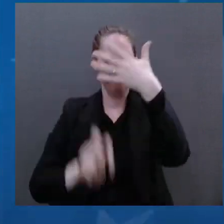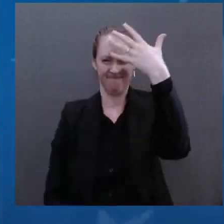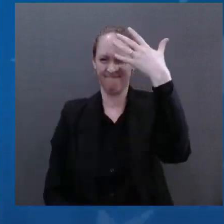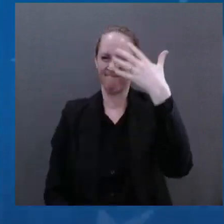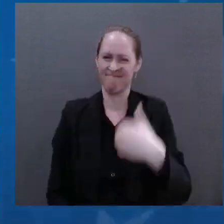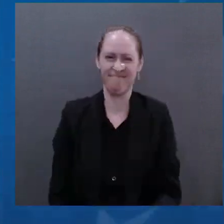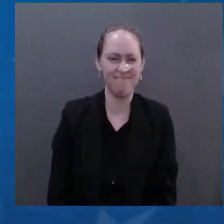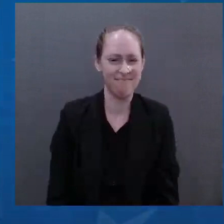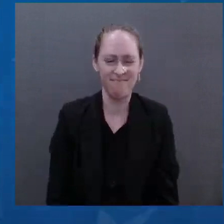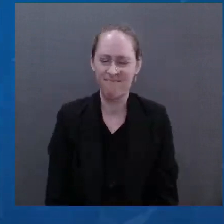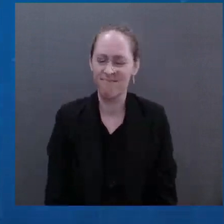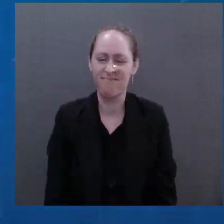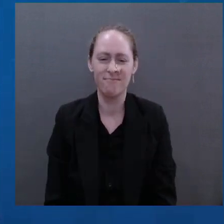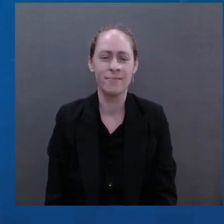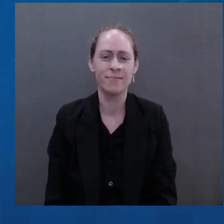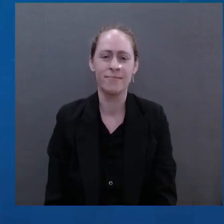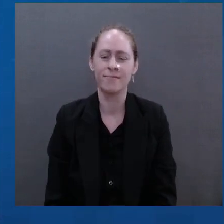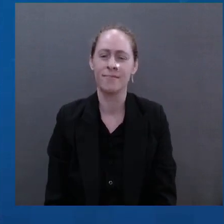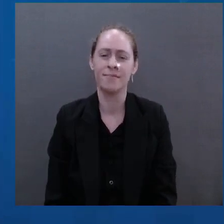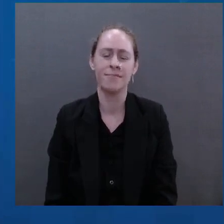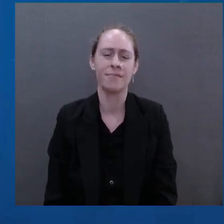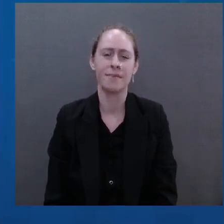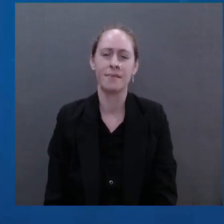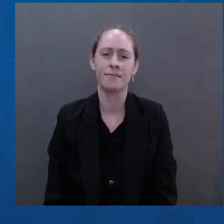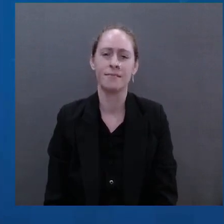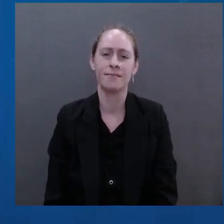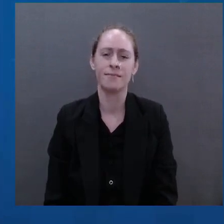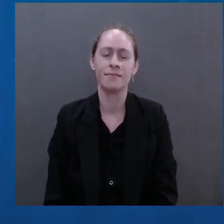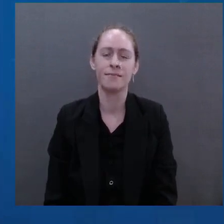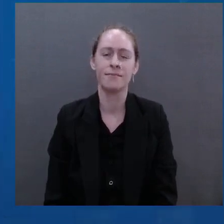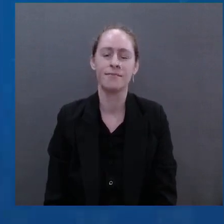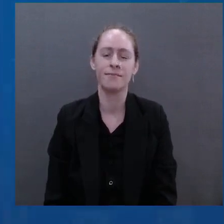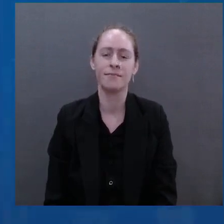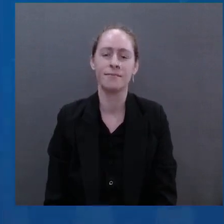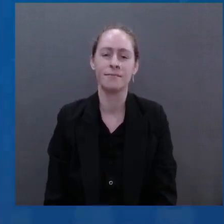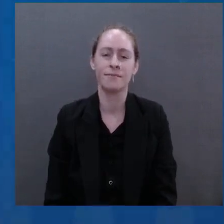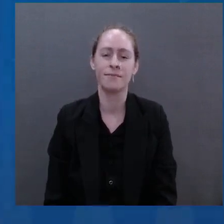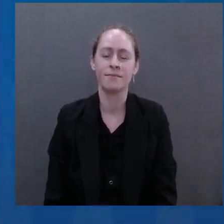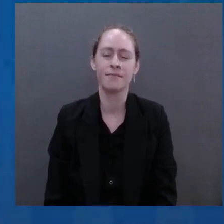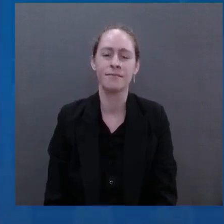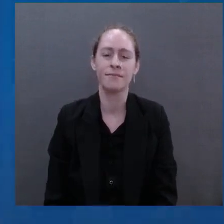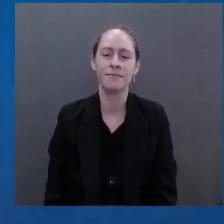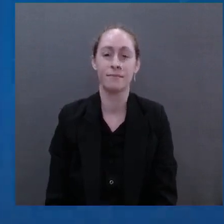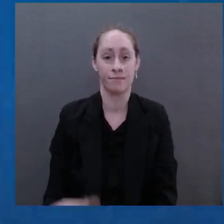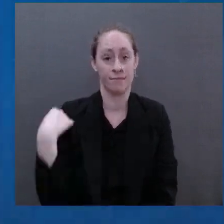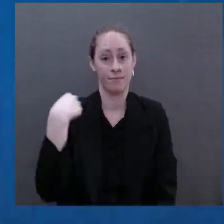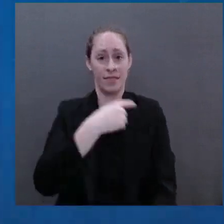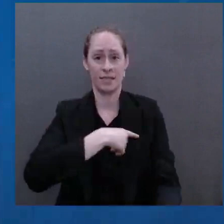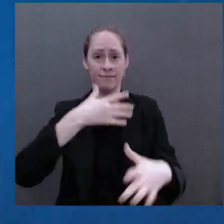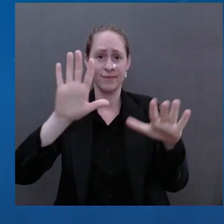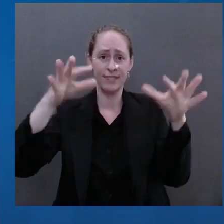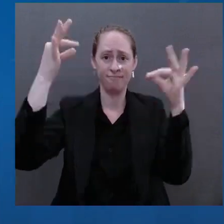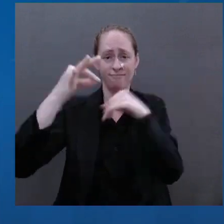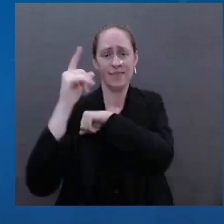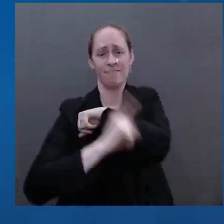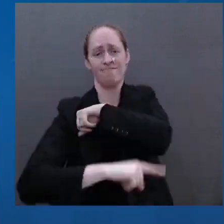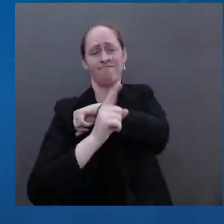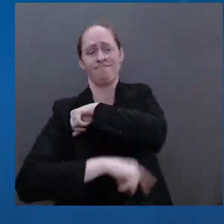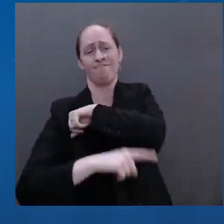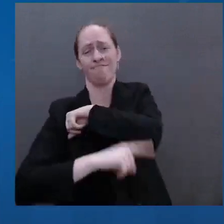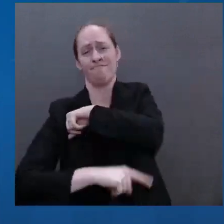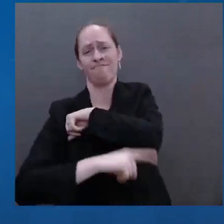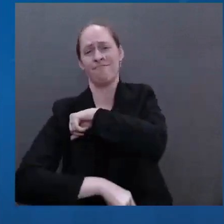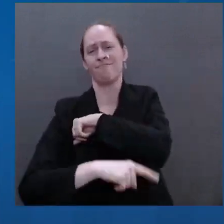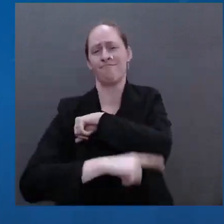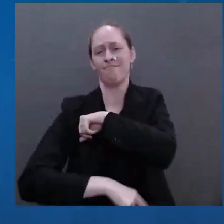these economic sanctions, a new kind of economic statecraft with the power to inflict damage that